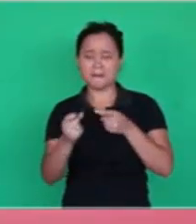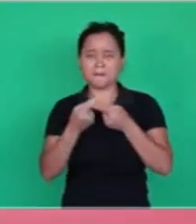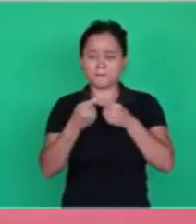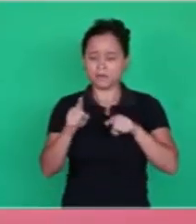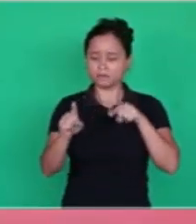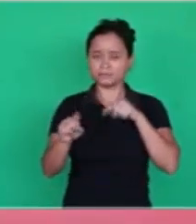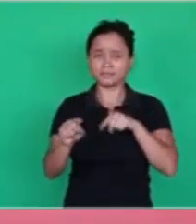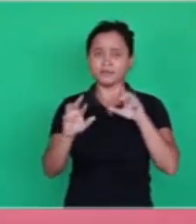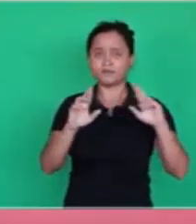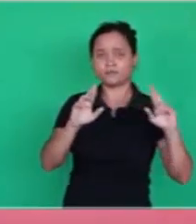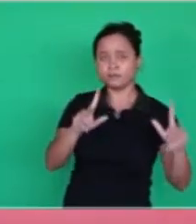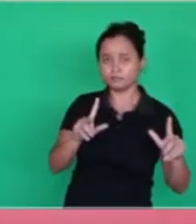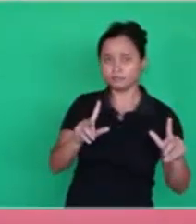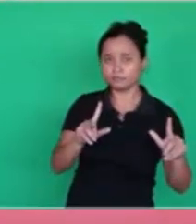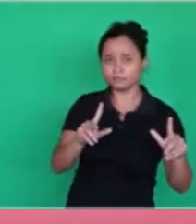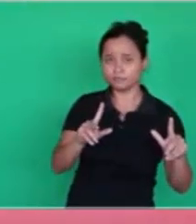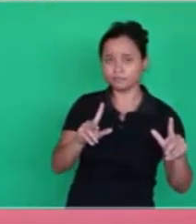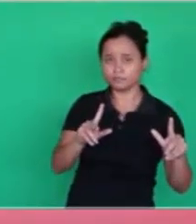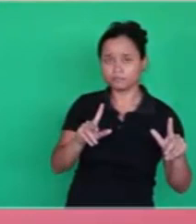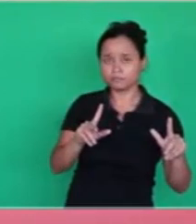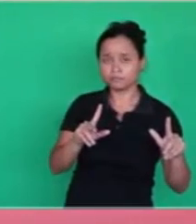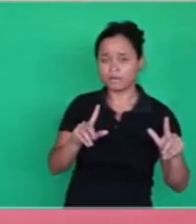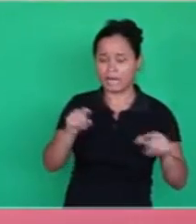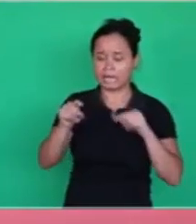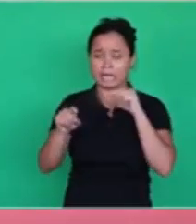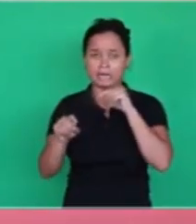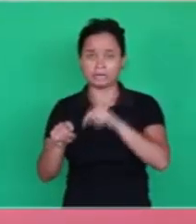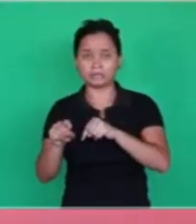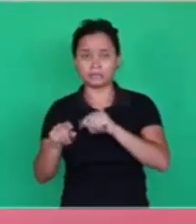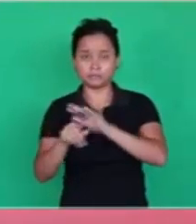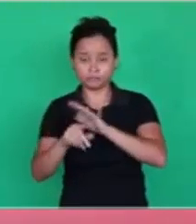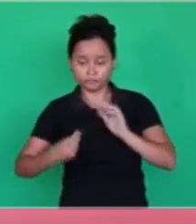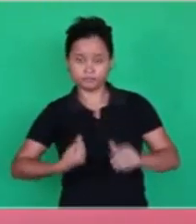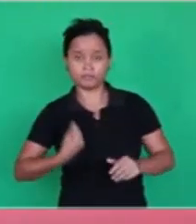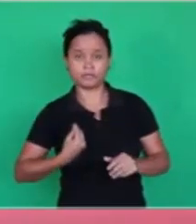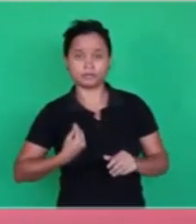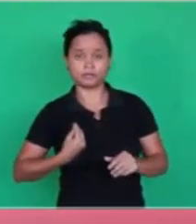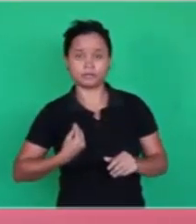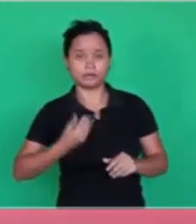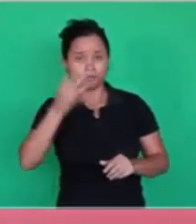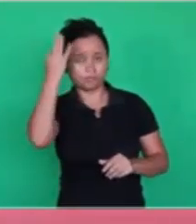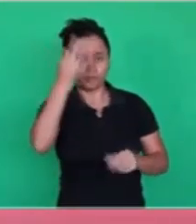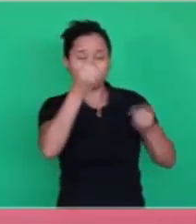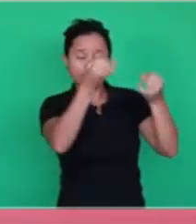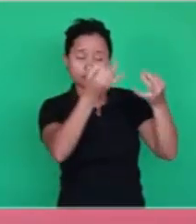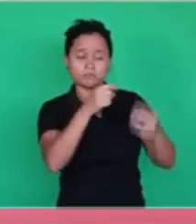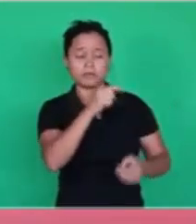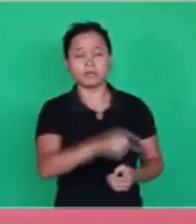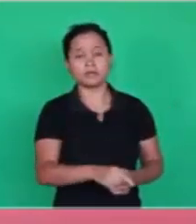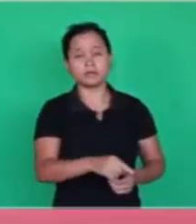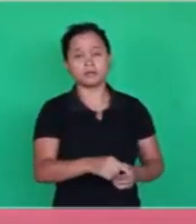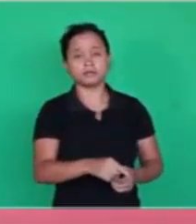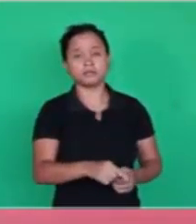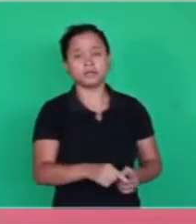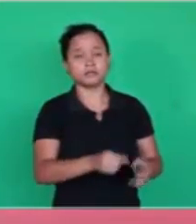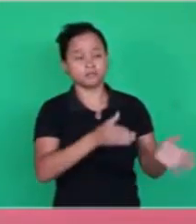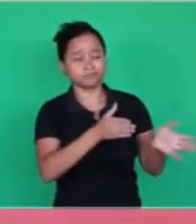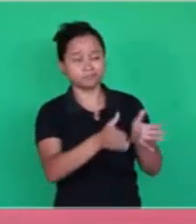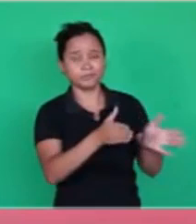is not the logos of the Bible. The logos of the philosophers is related to time. It's here.